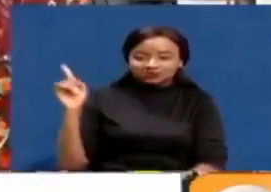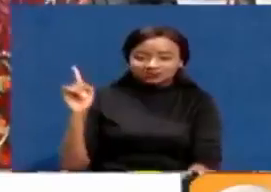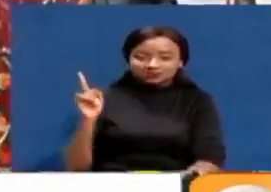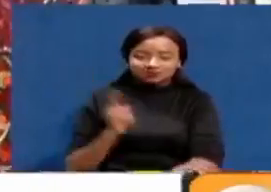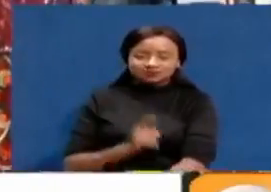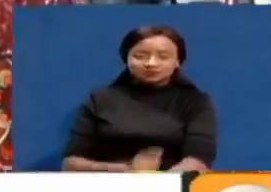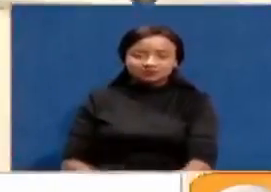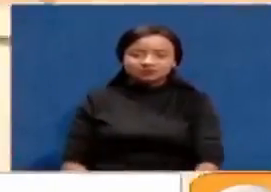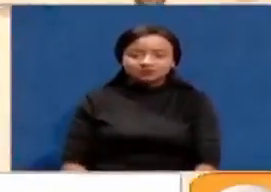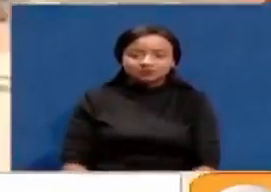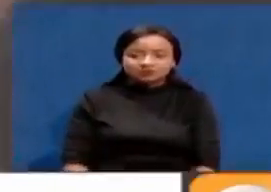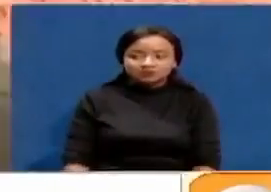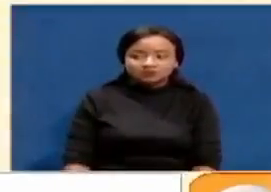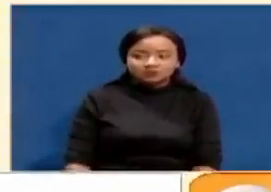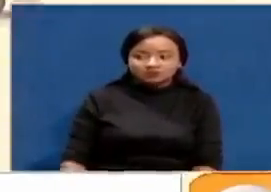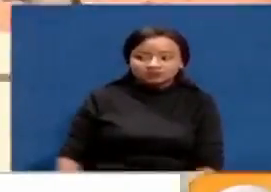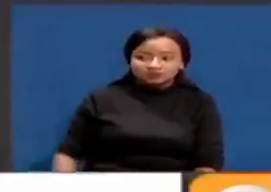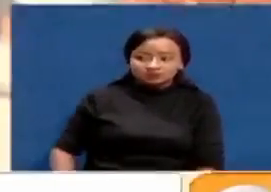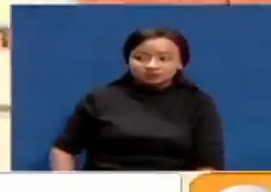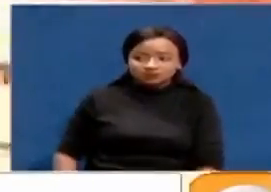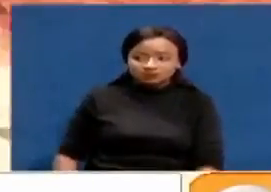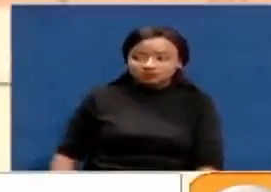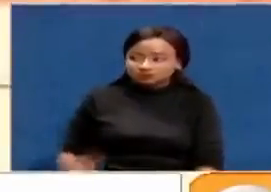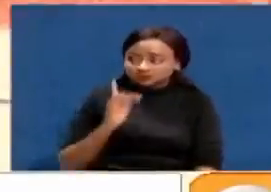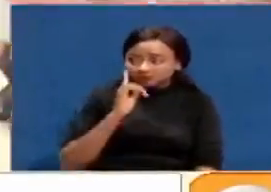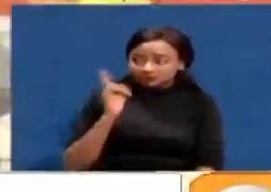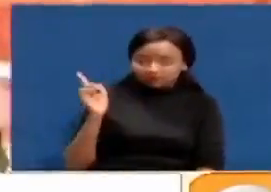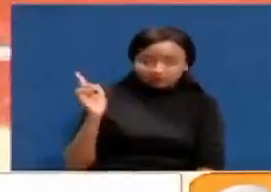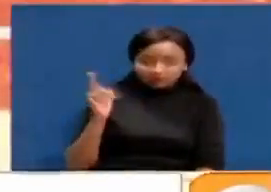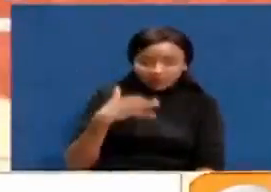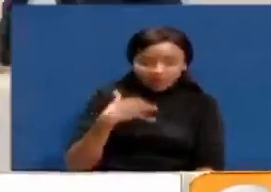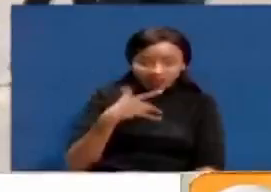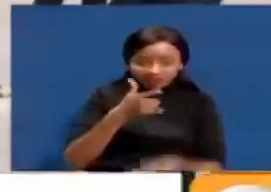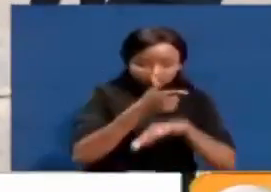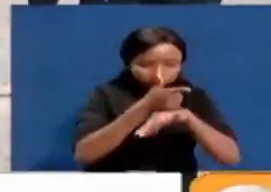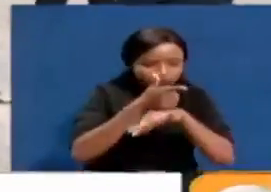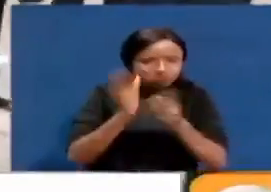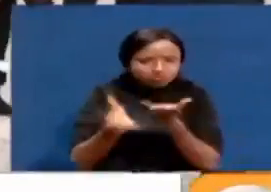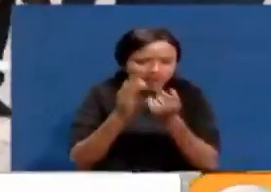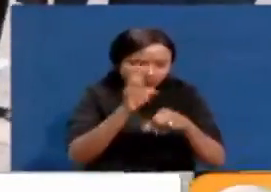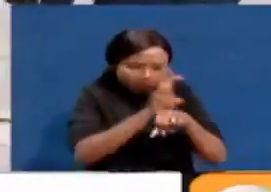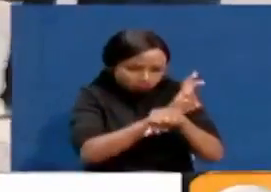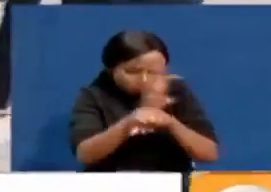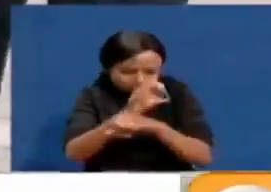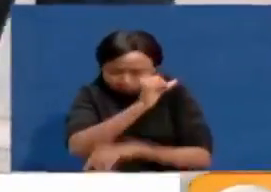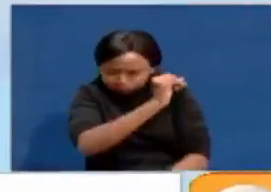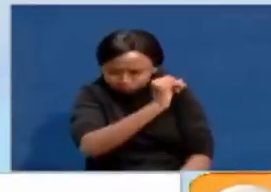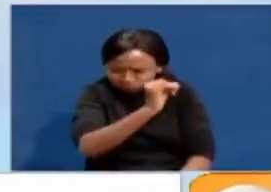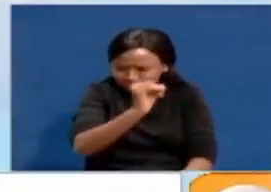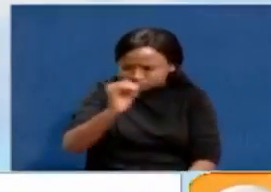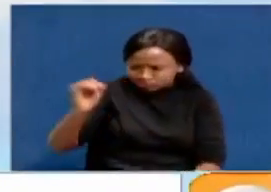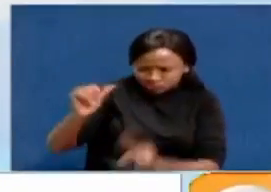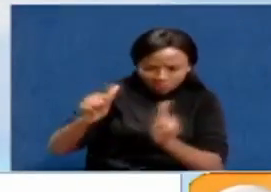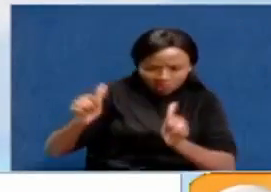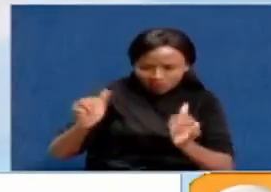navigating many crafts mounted with cameras. These will be used for surveys and related security operations. The